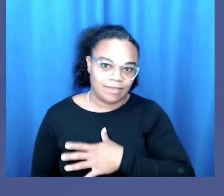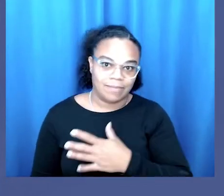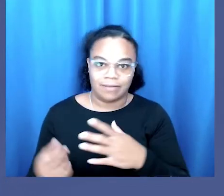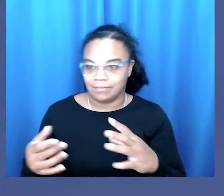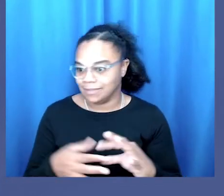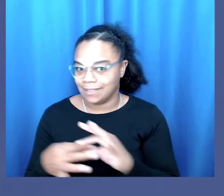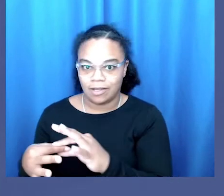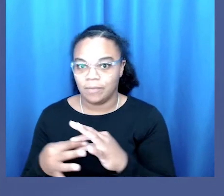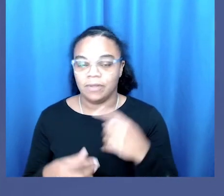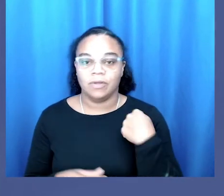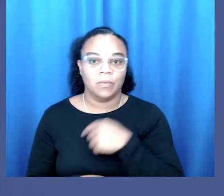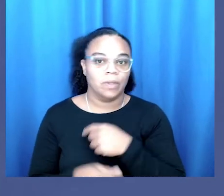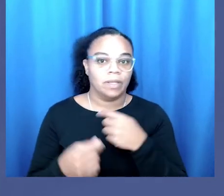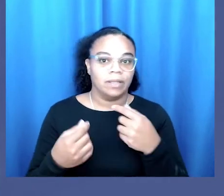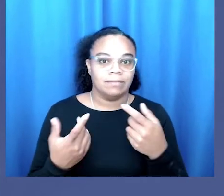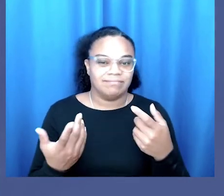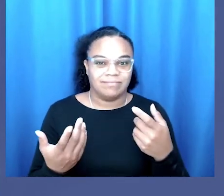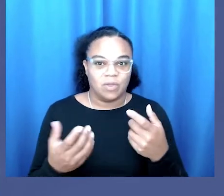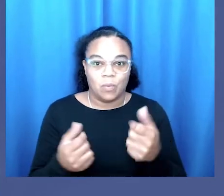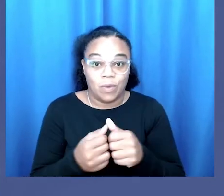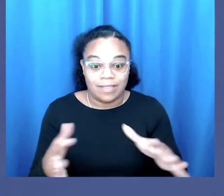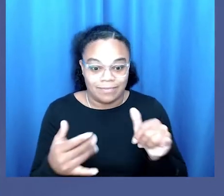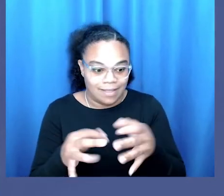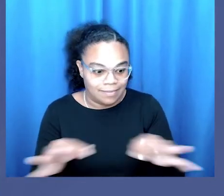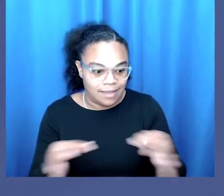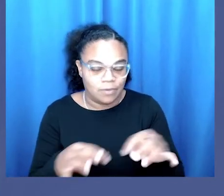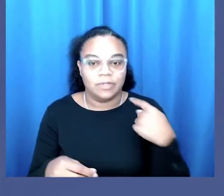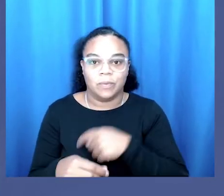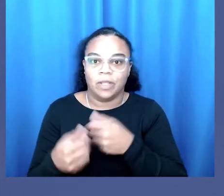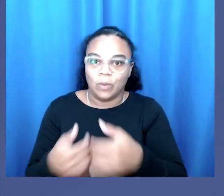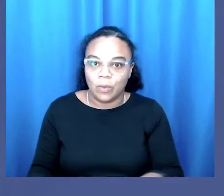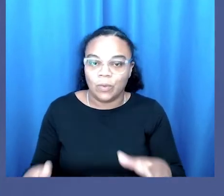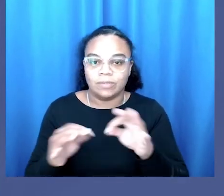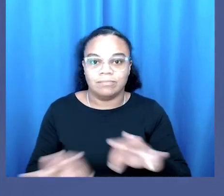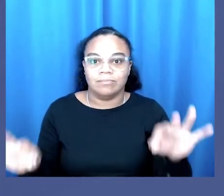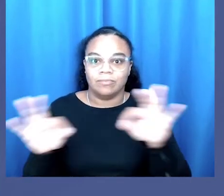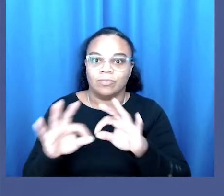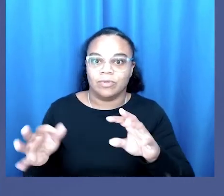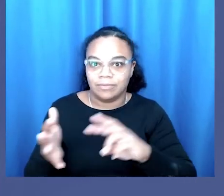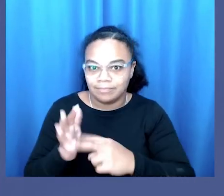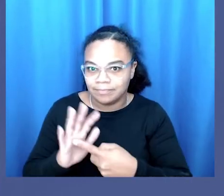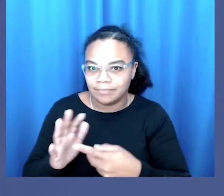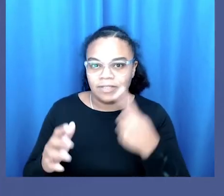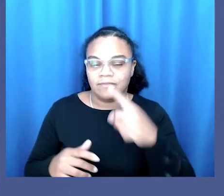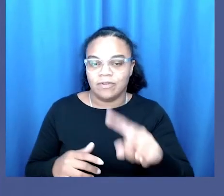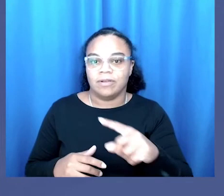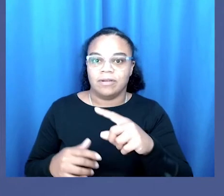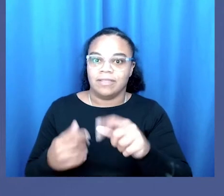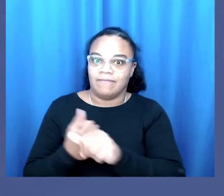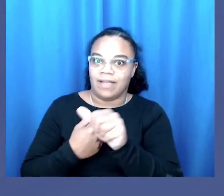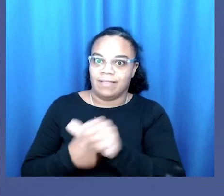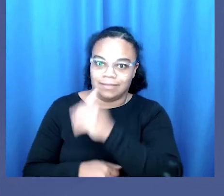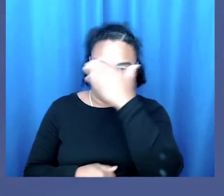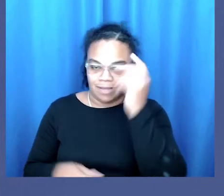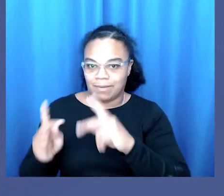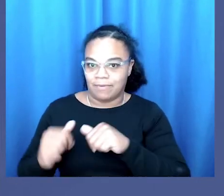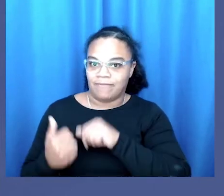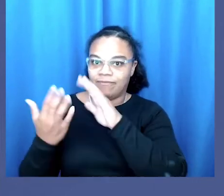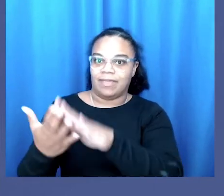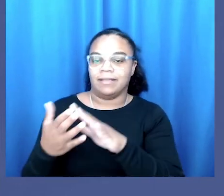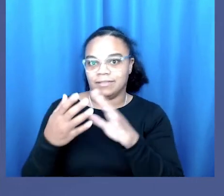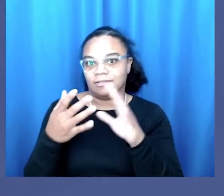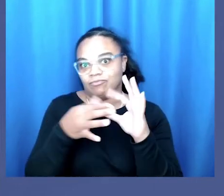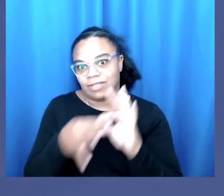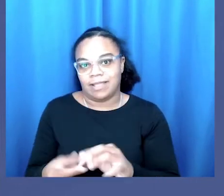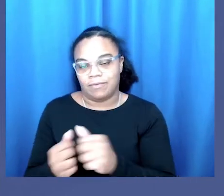A linguistic chokehold means we lose vital dynamic explanations for the violence that black people face that are deeply related